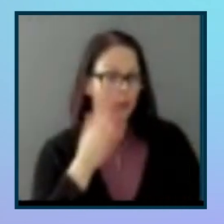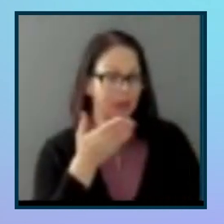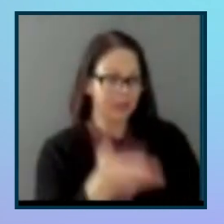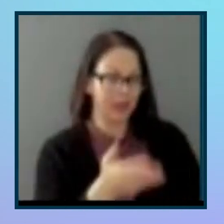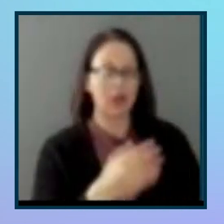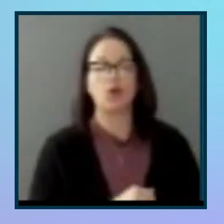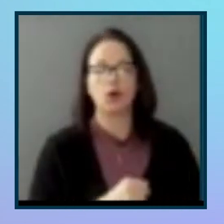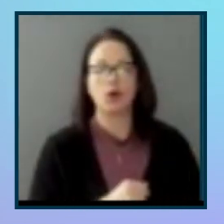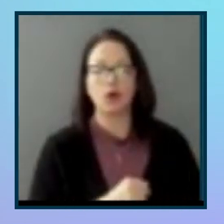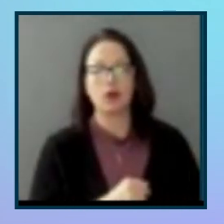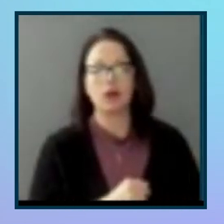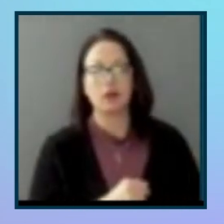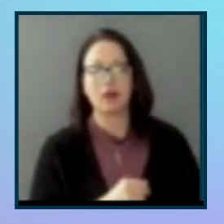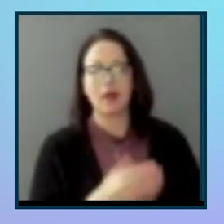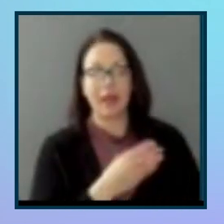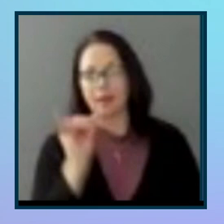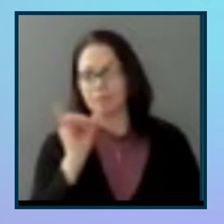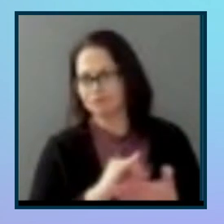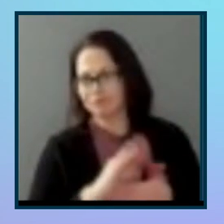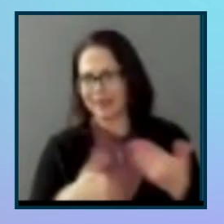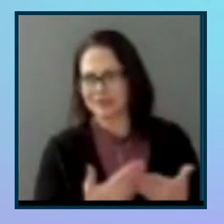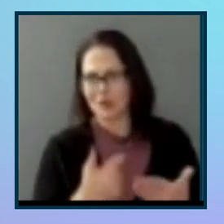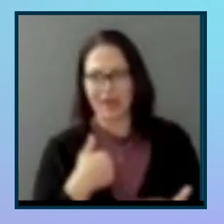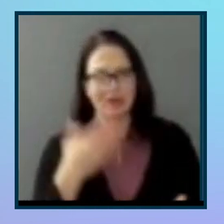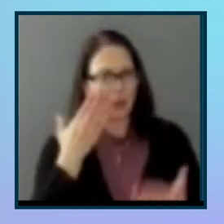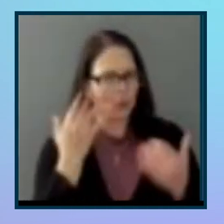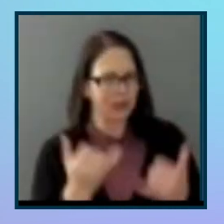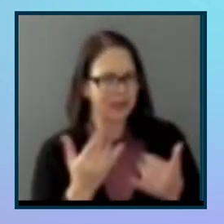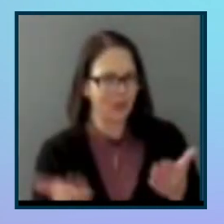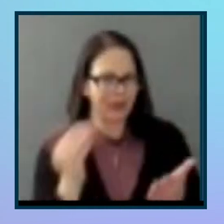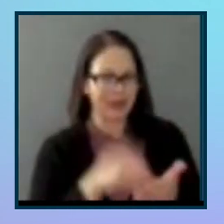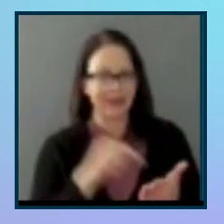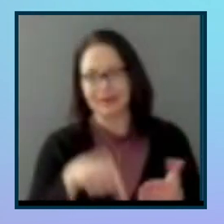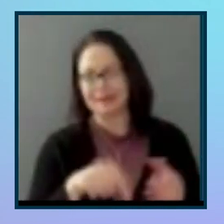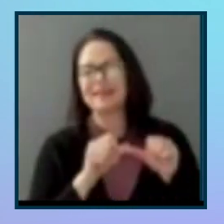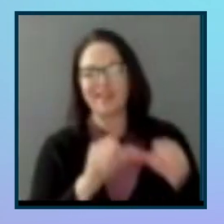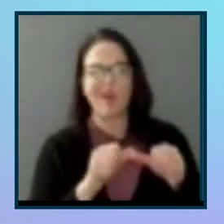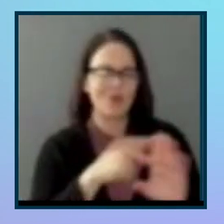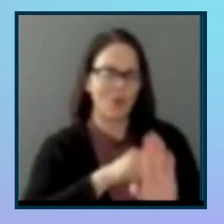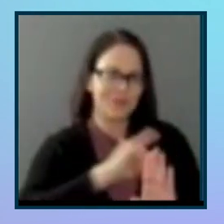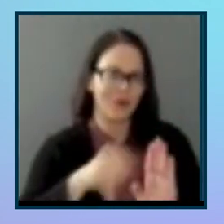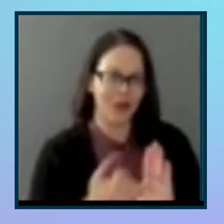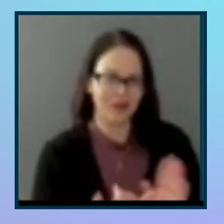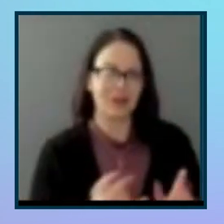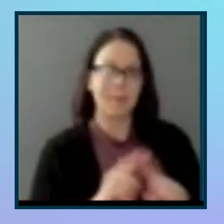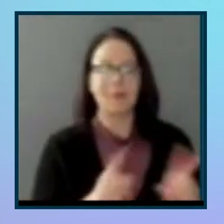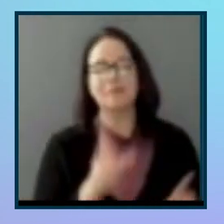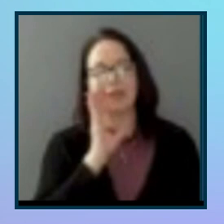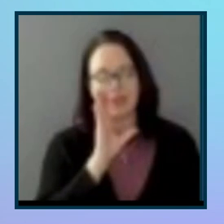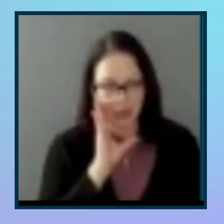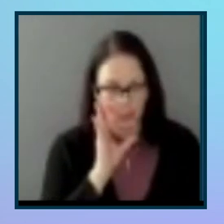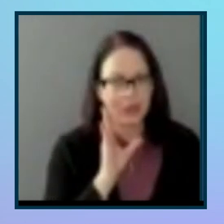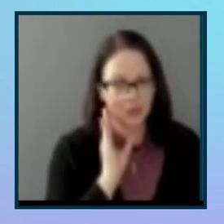and, and, and that's all I know at this point, uh, again, this is an ongoing, uh, project, but yes, there will be, there will